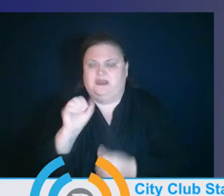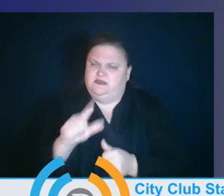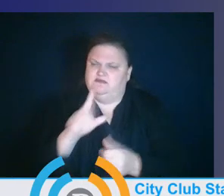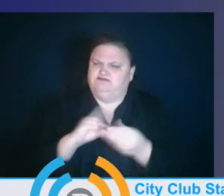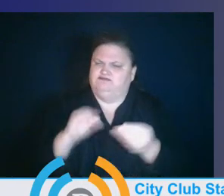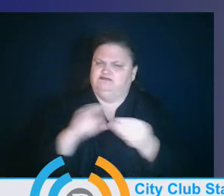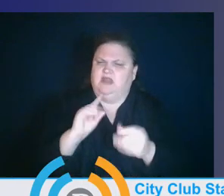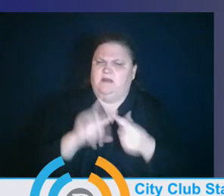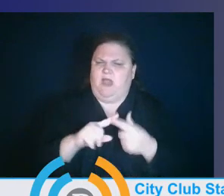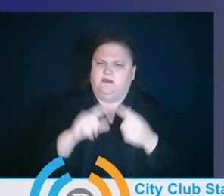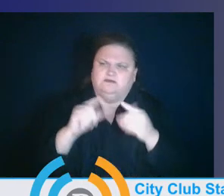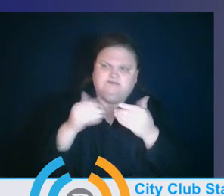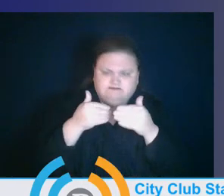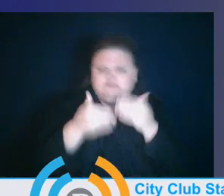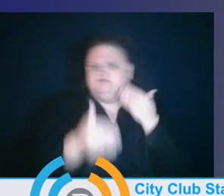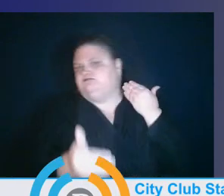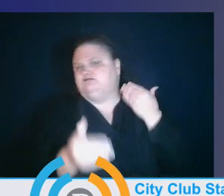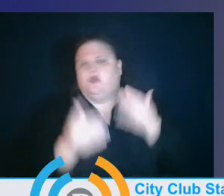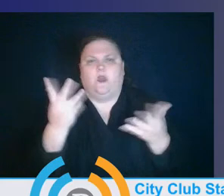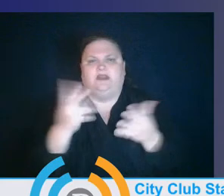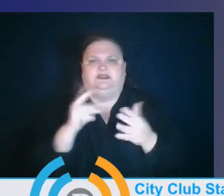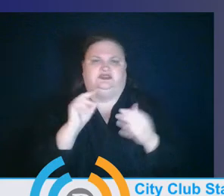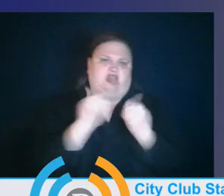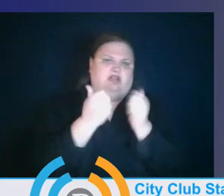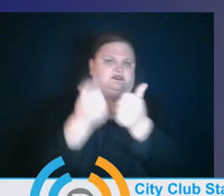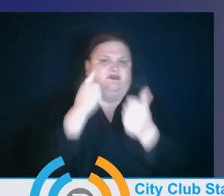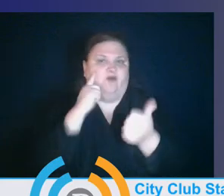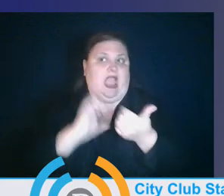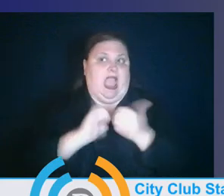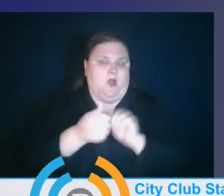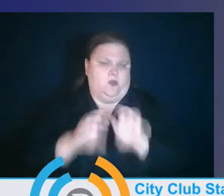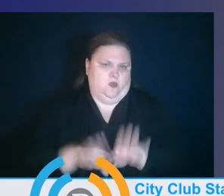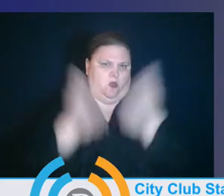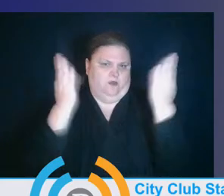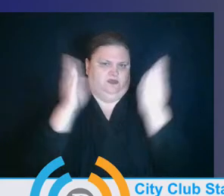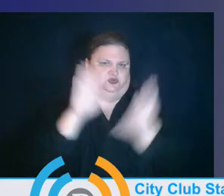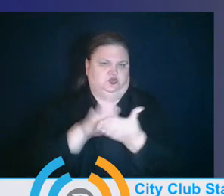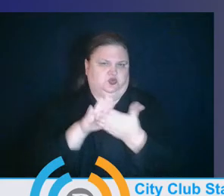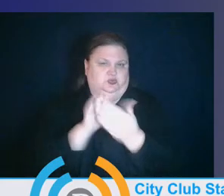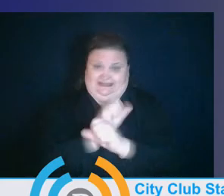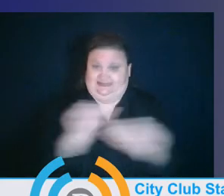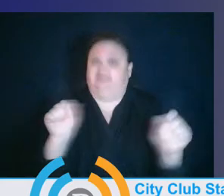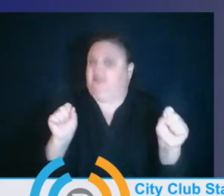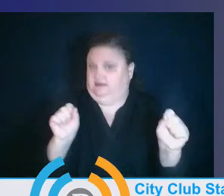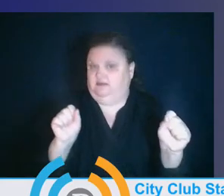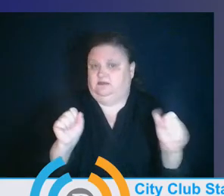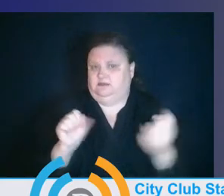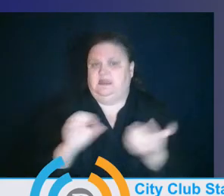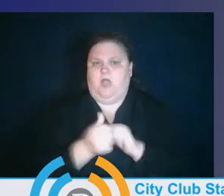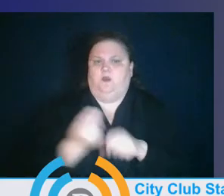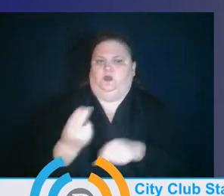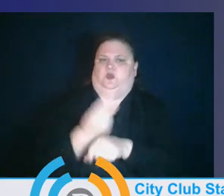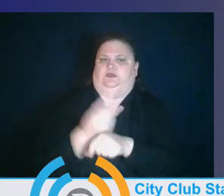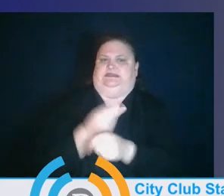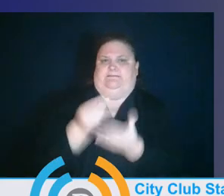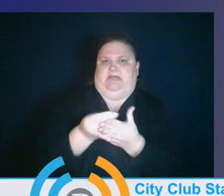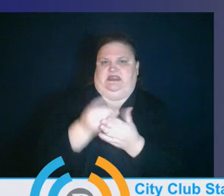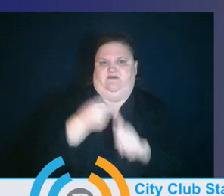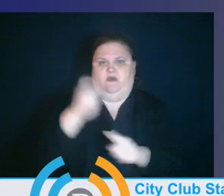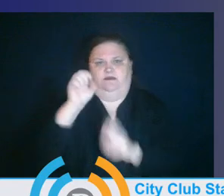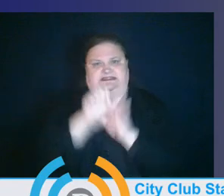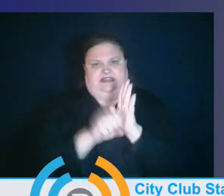schools and how schools are using funds from the state, from the feds to sort of leverage